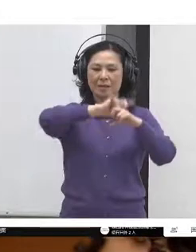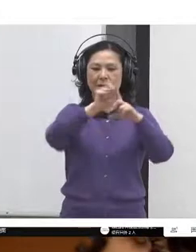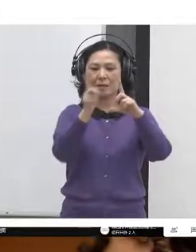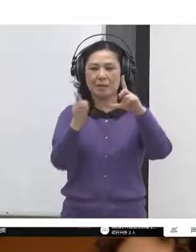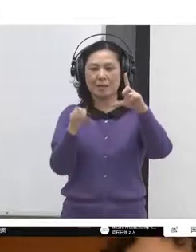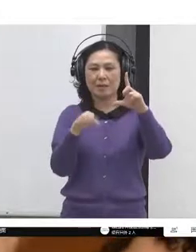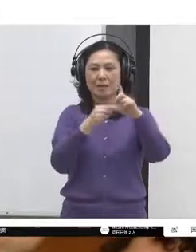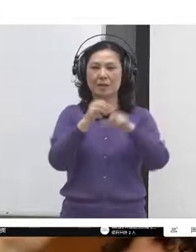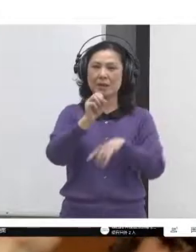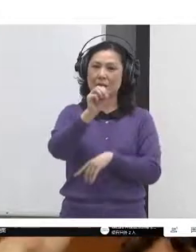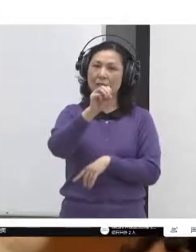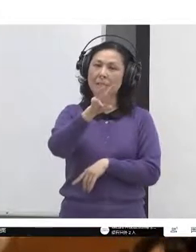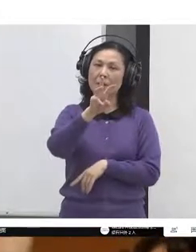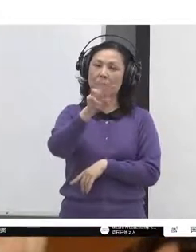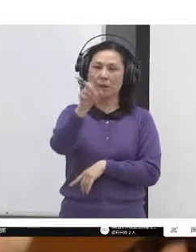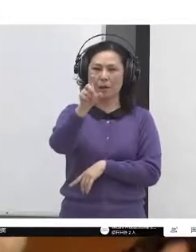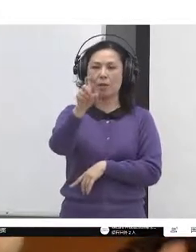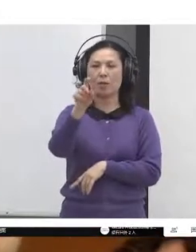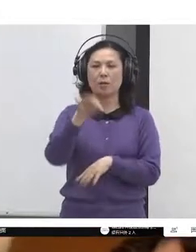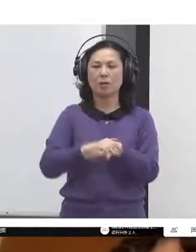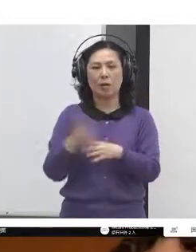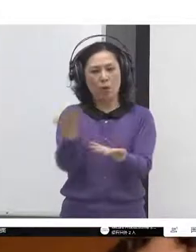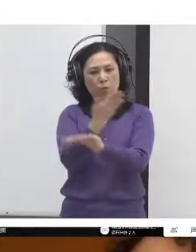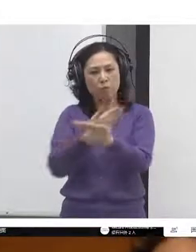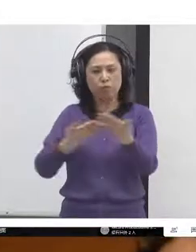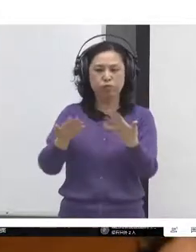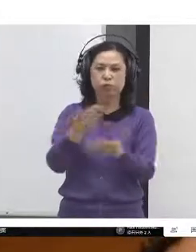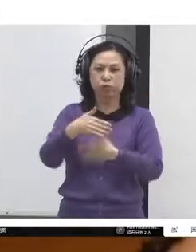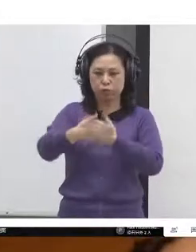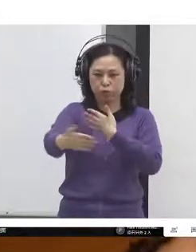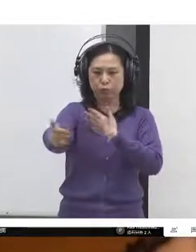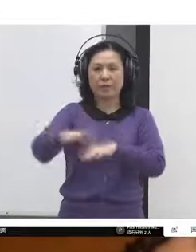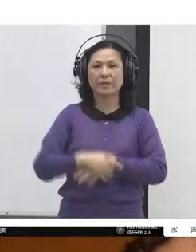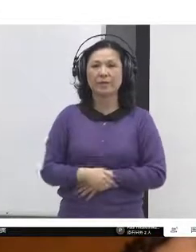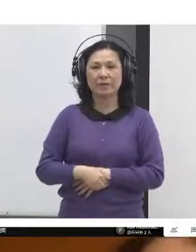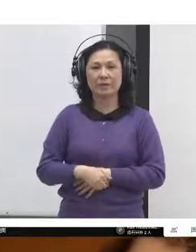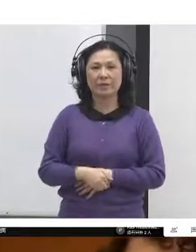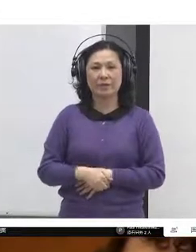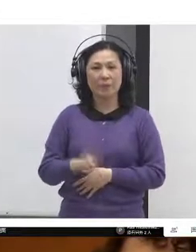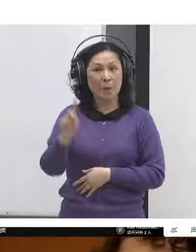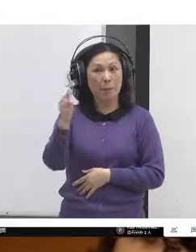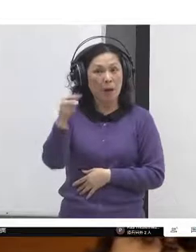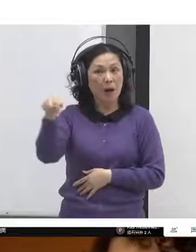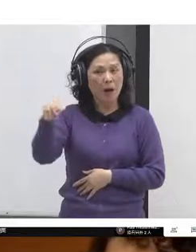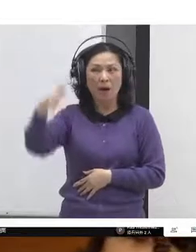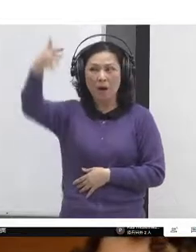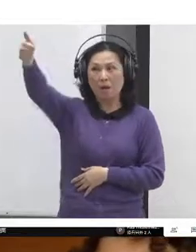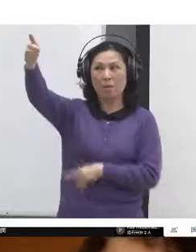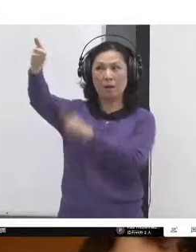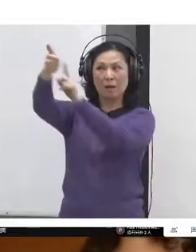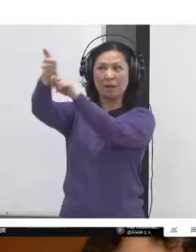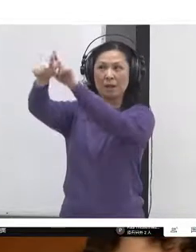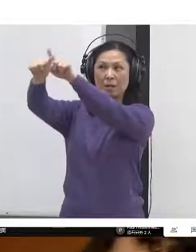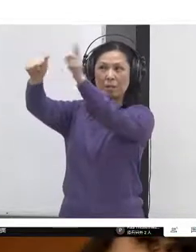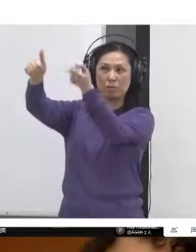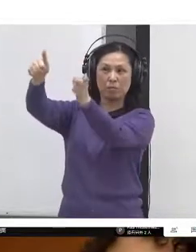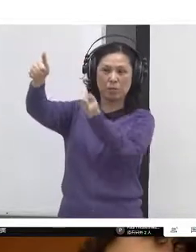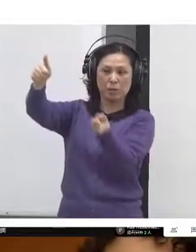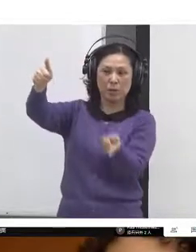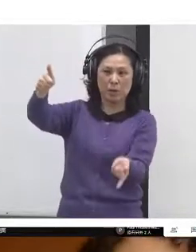everyone from the top commissioner to the very frontline service delivery staff.